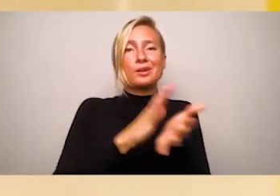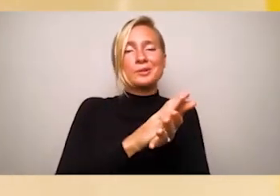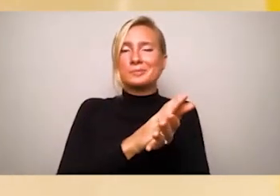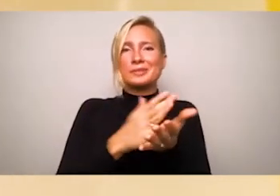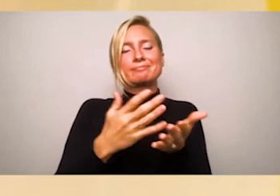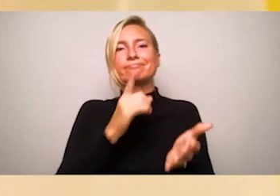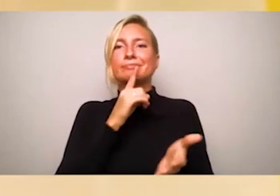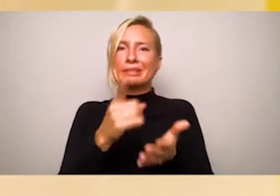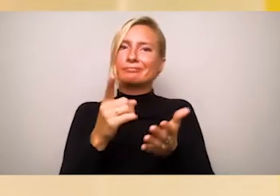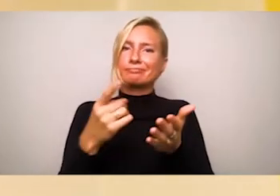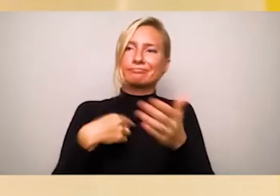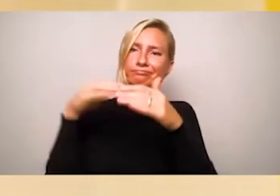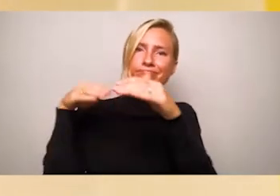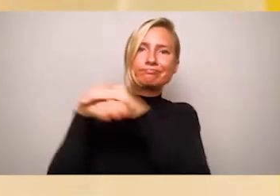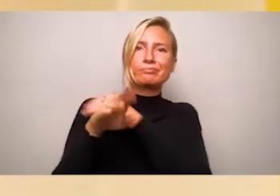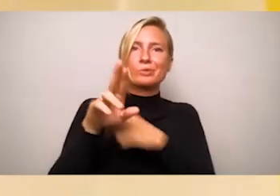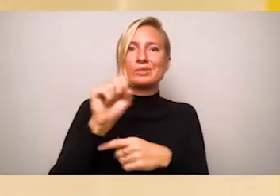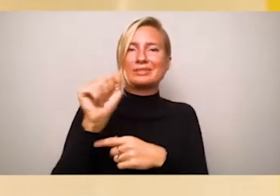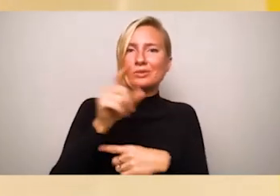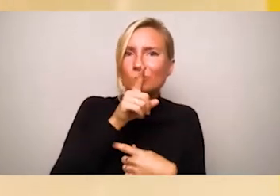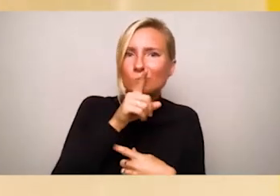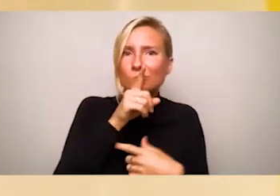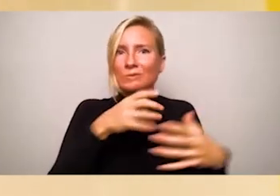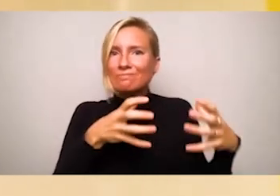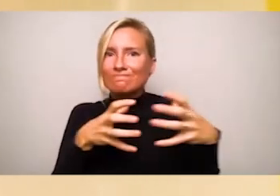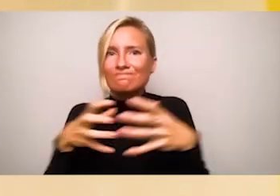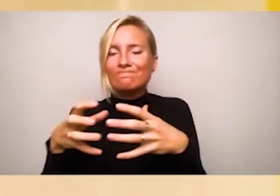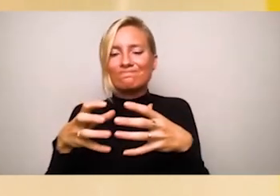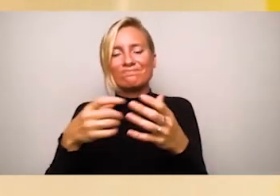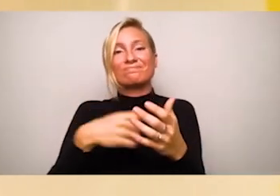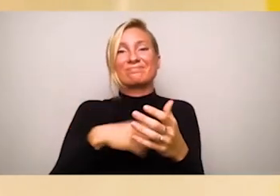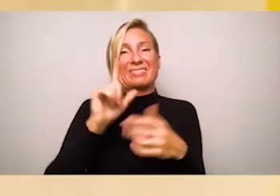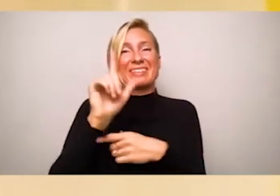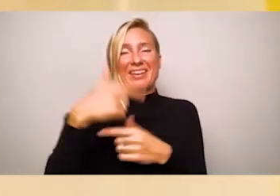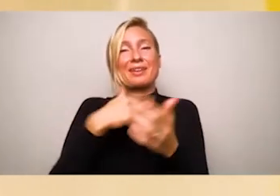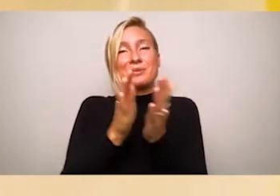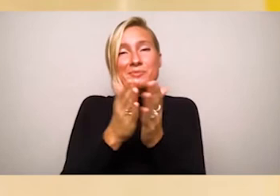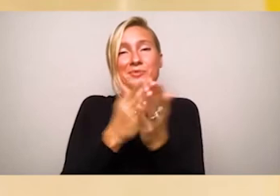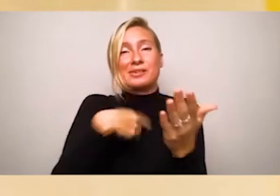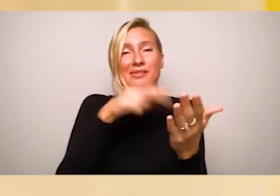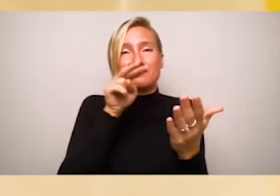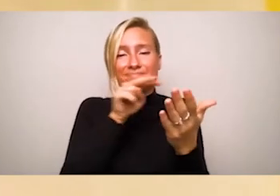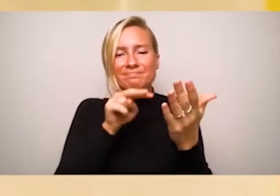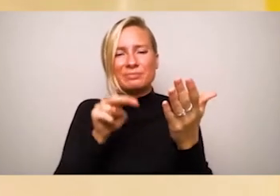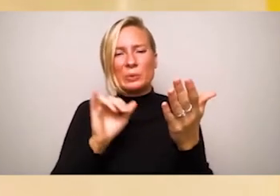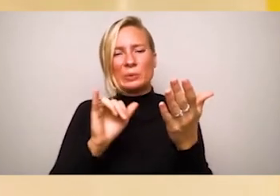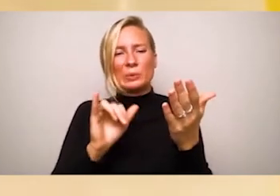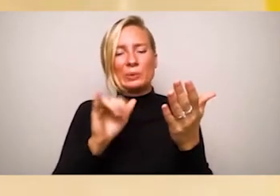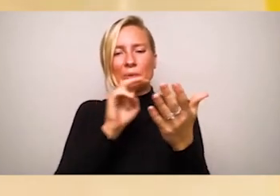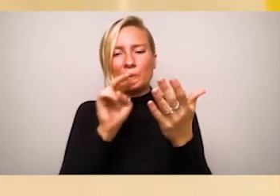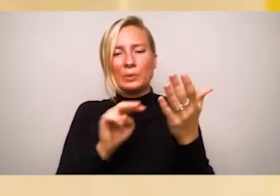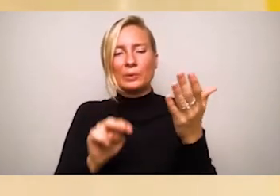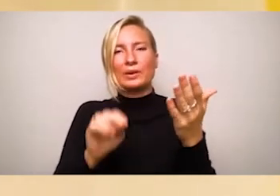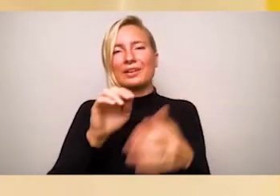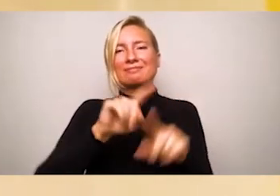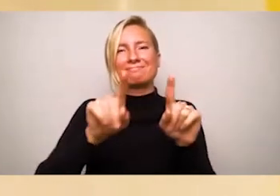in the company of Clifford and the Berenstain Bears, I learned word by word what it meant to be a real American